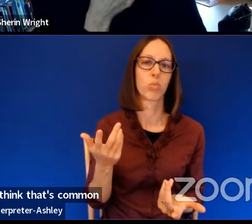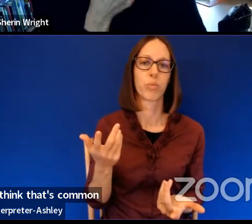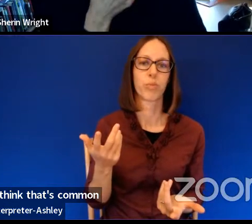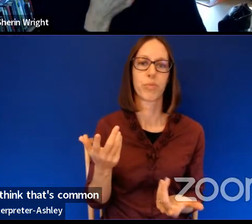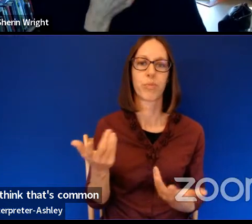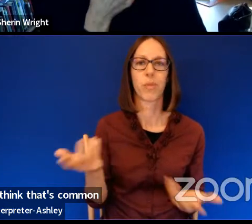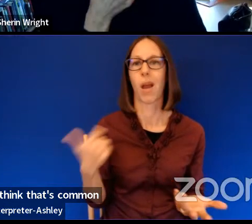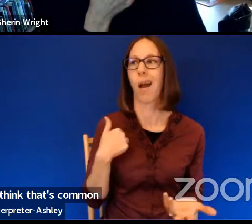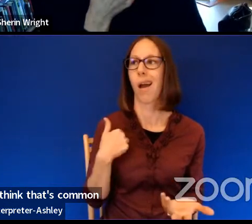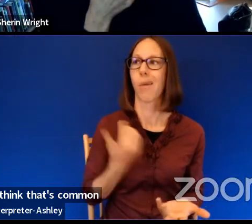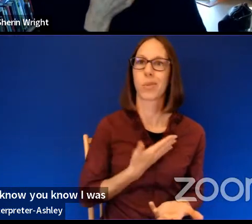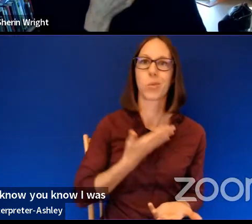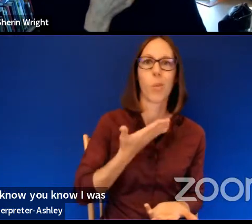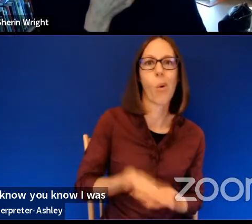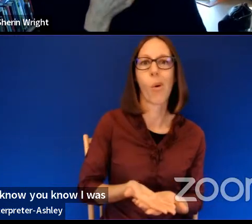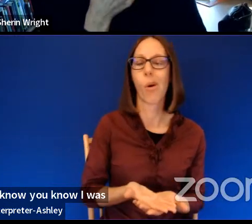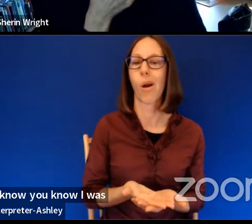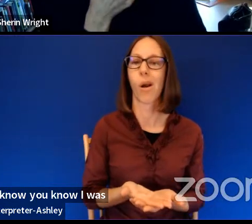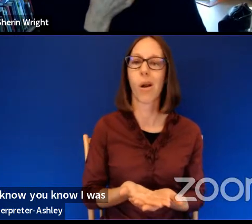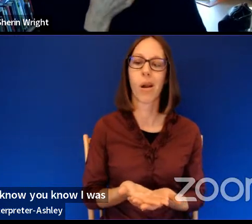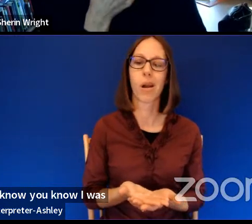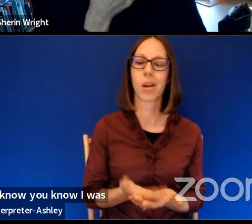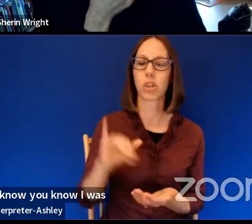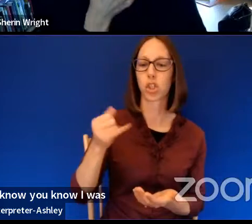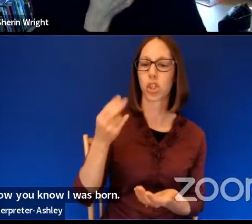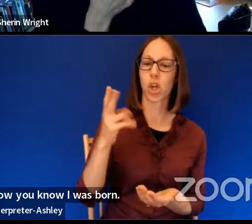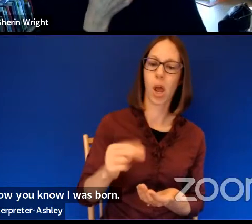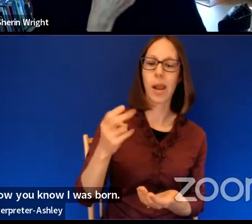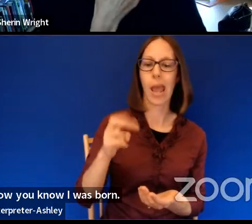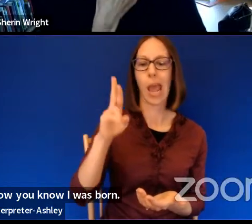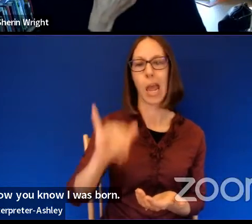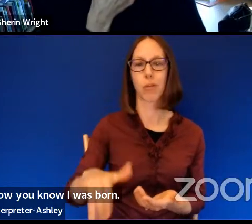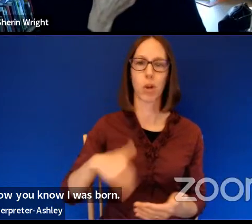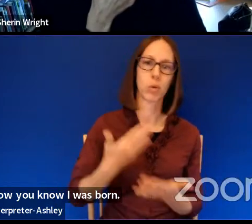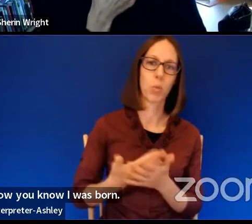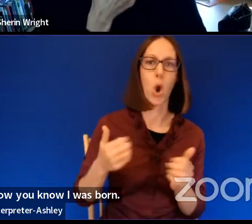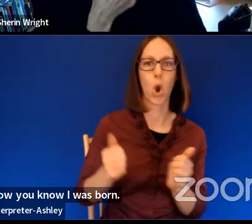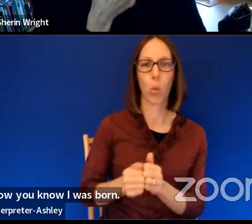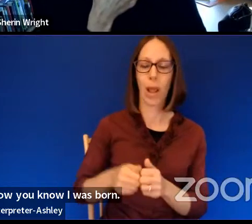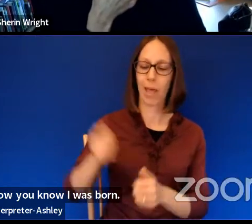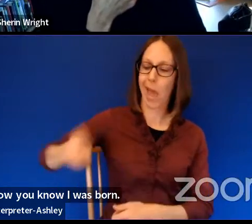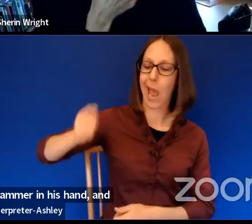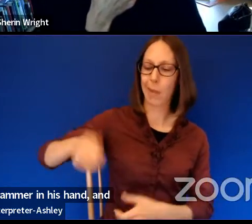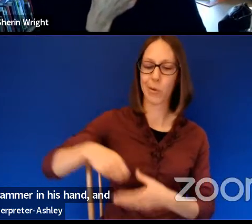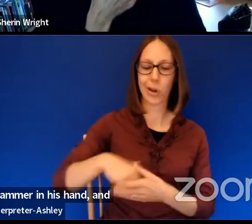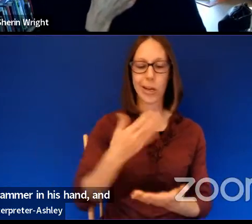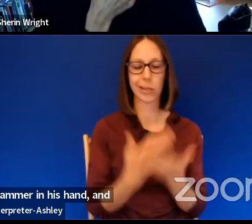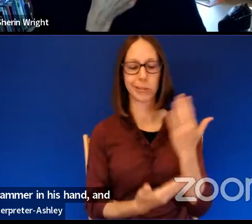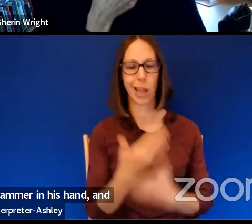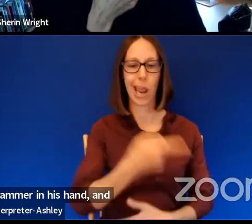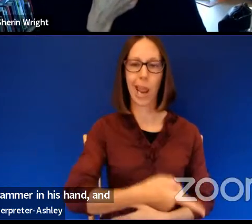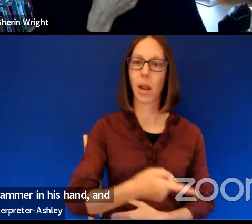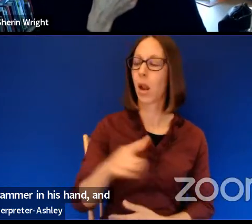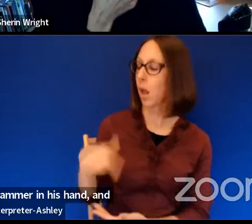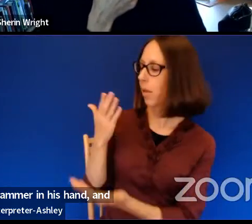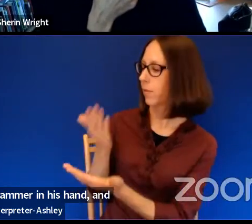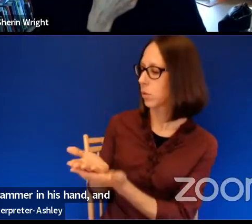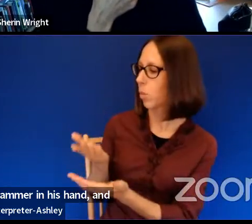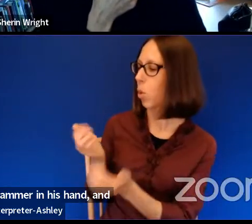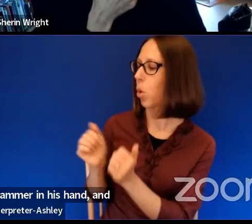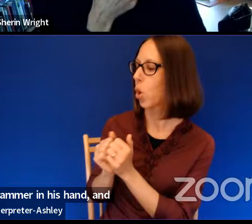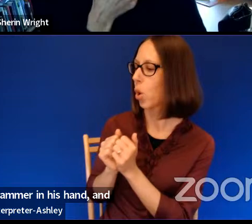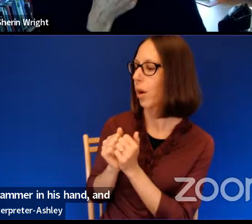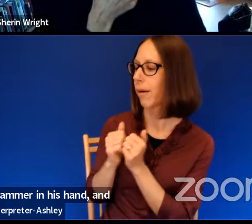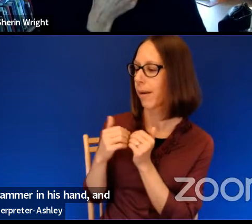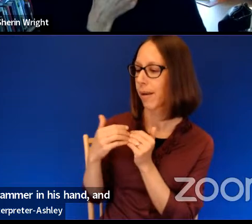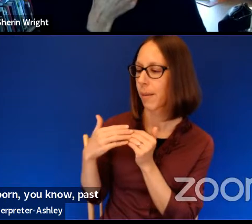you know, I was born, John Henry's born with a steel hammer in his hand. And this person is saying they were born, you know, past